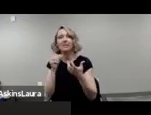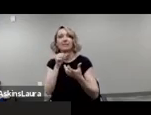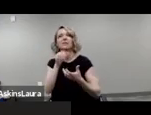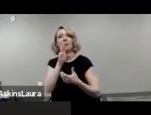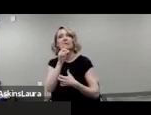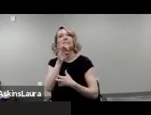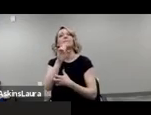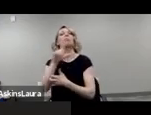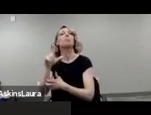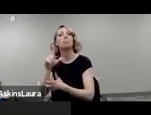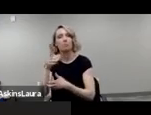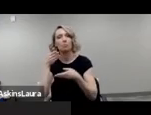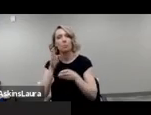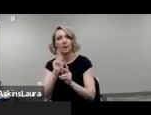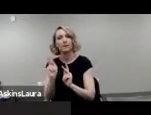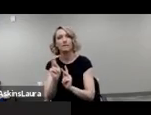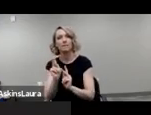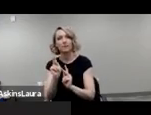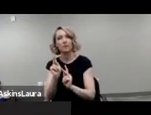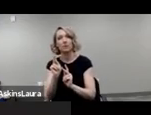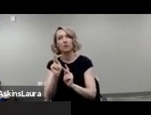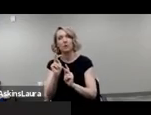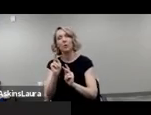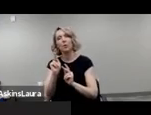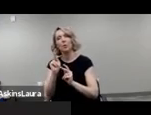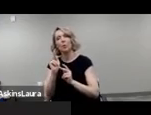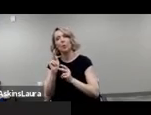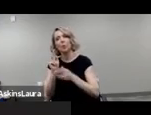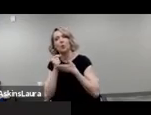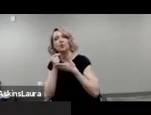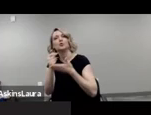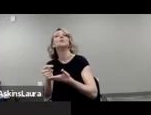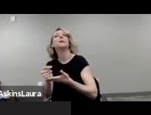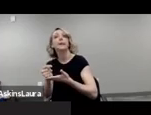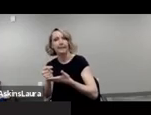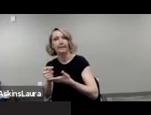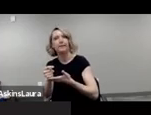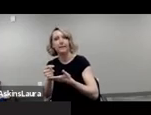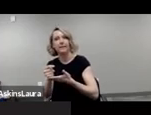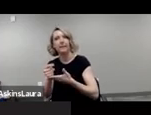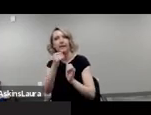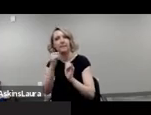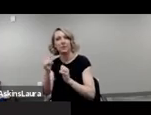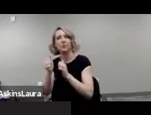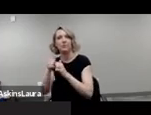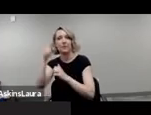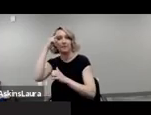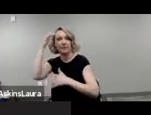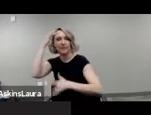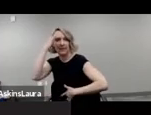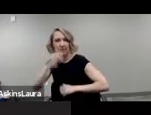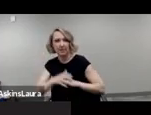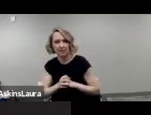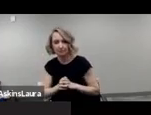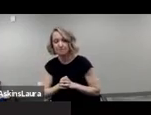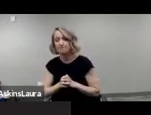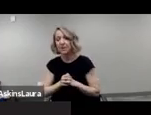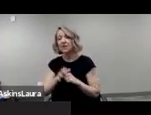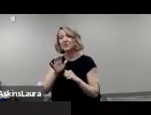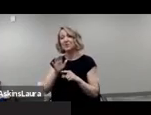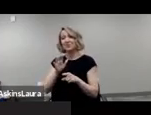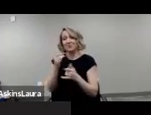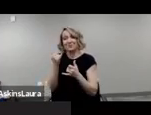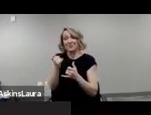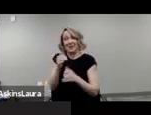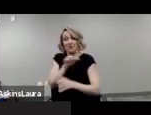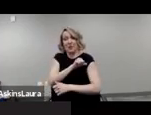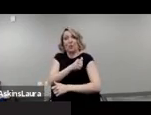uncivil practices, psychiatric treatments were imposing upon individuals with mental illness. So this mistrust